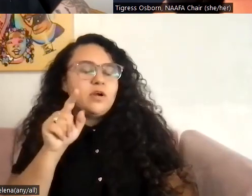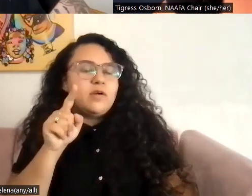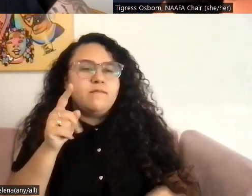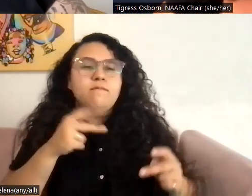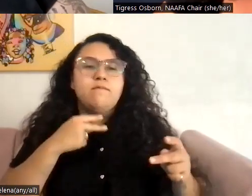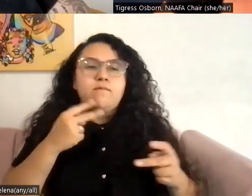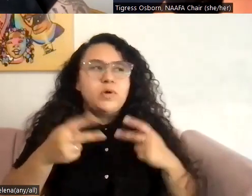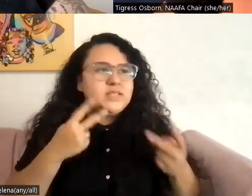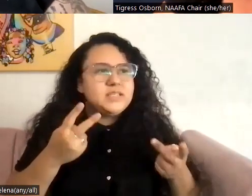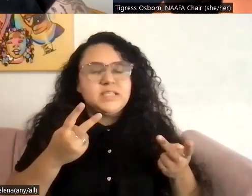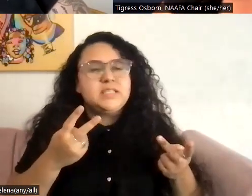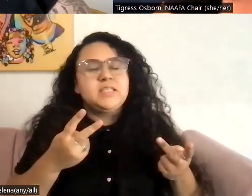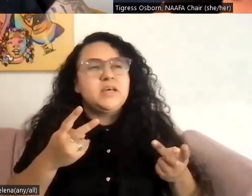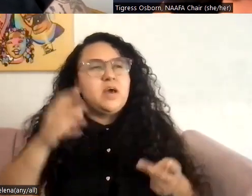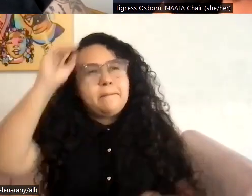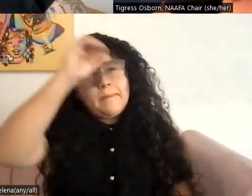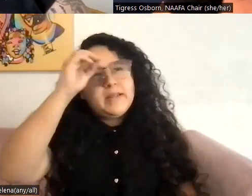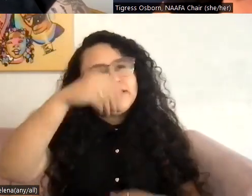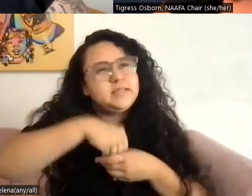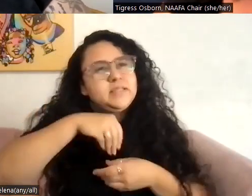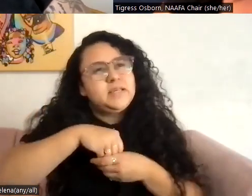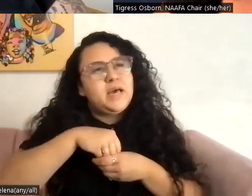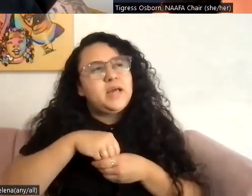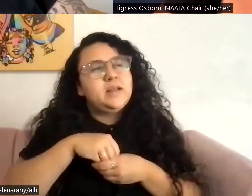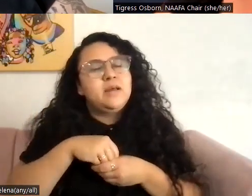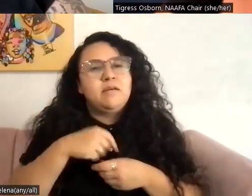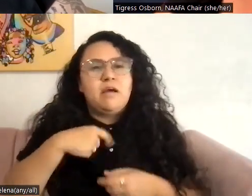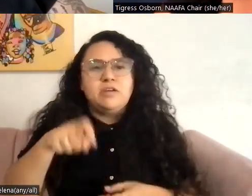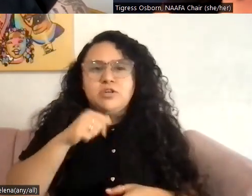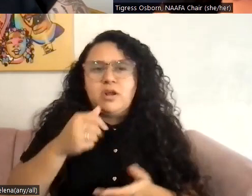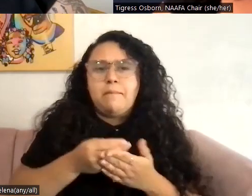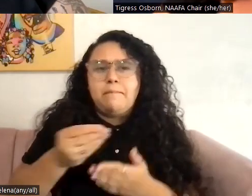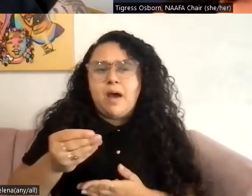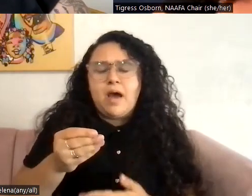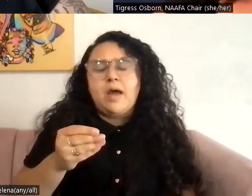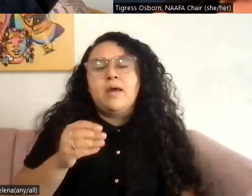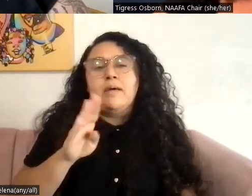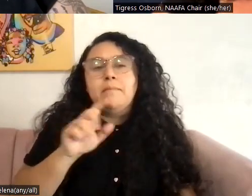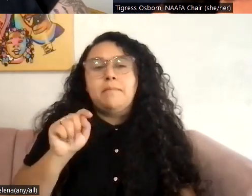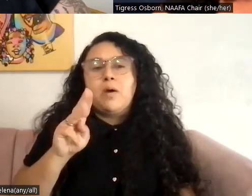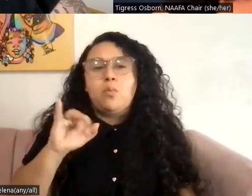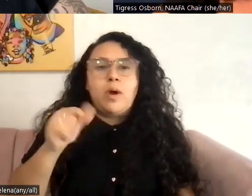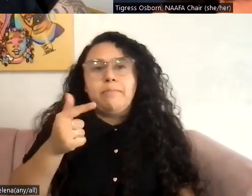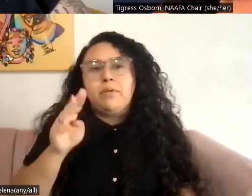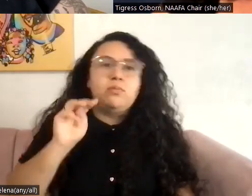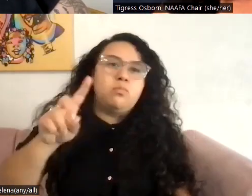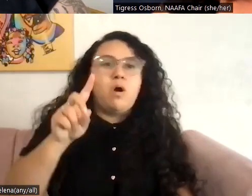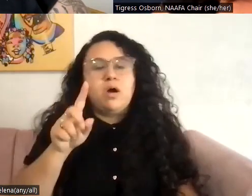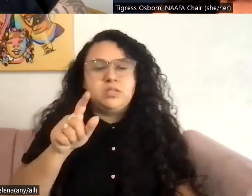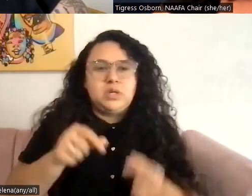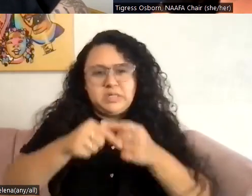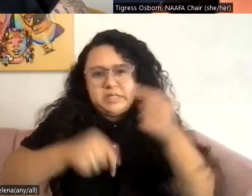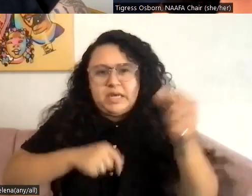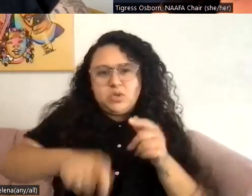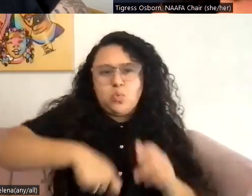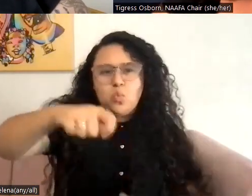butt wiping wand. I should get a smaller butt. That's my fault. I deserve to have an itchy butt until I can, you know, get a, you know,